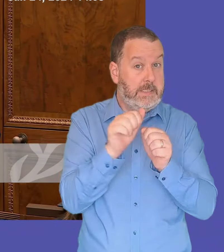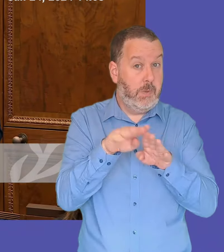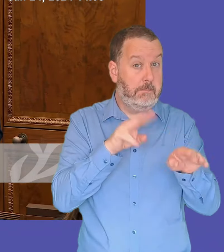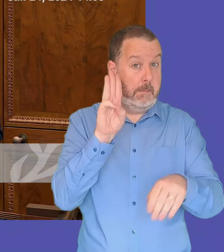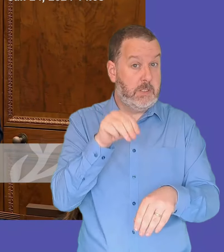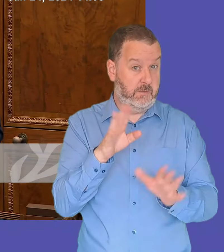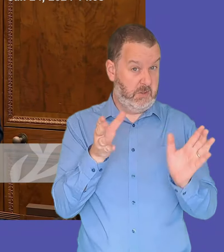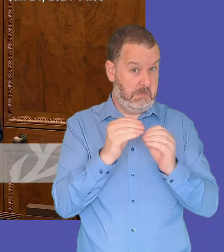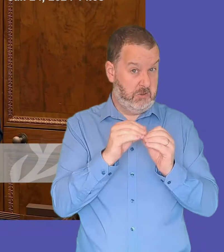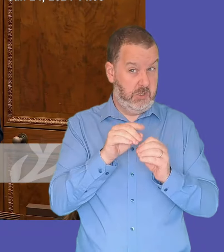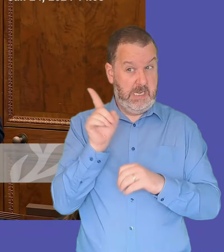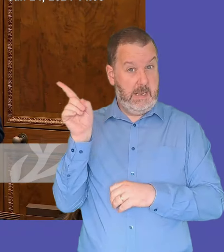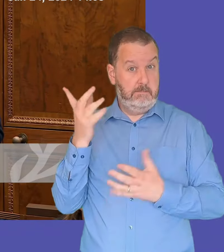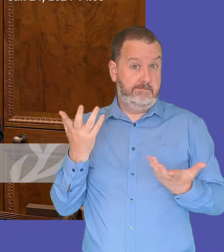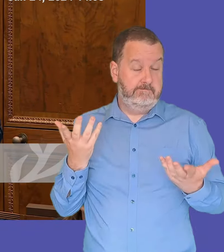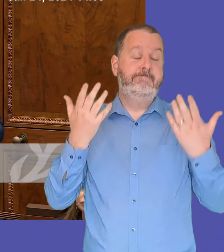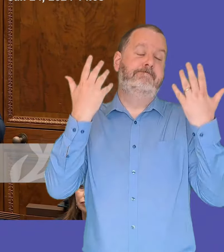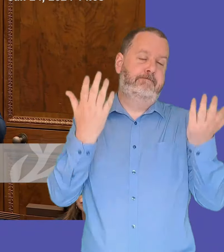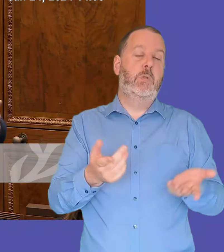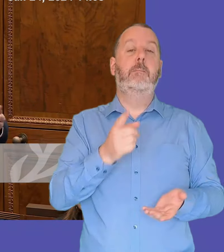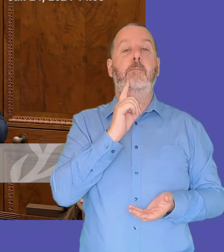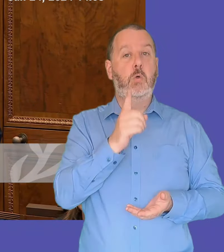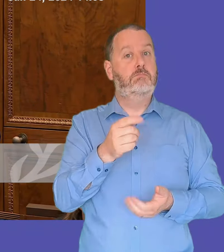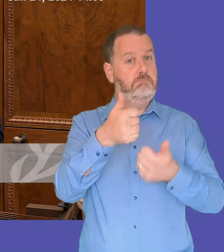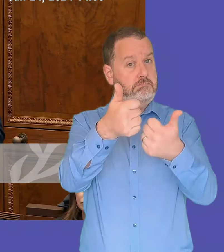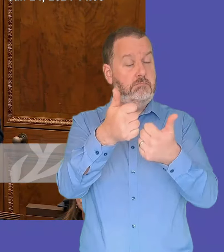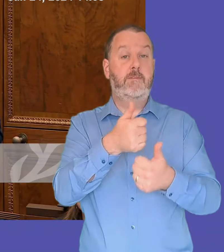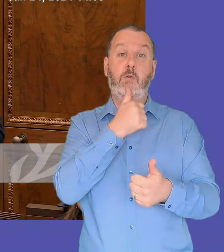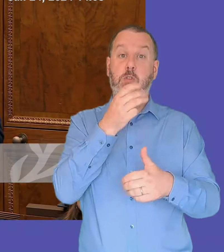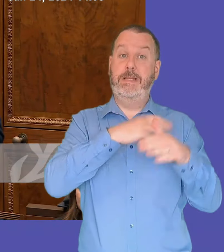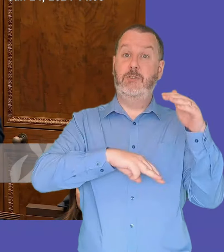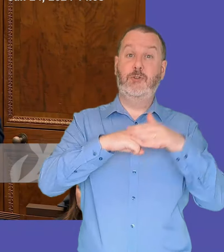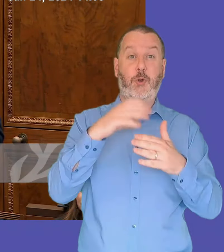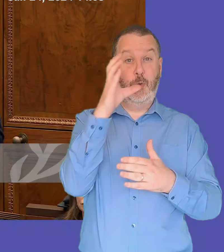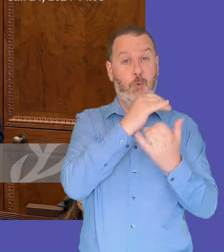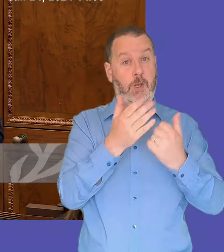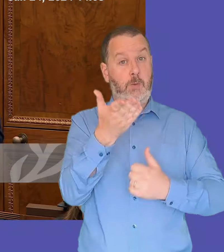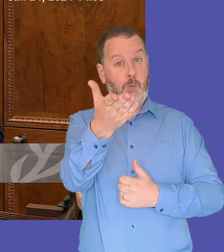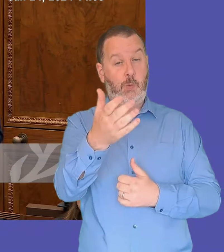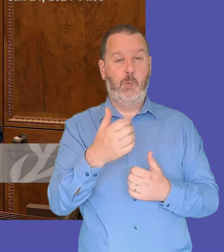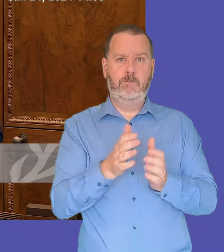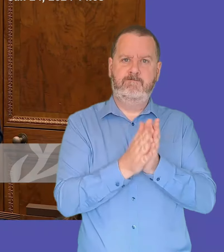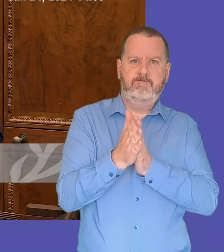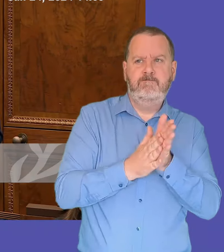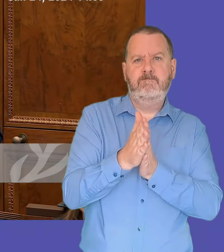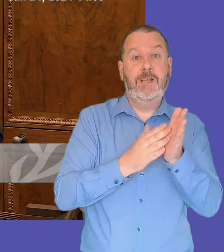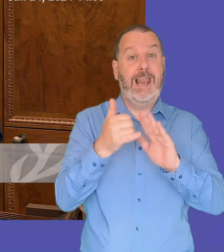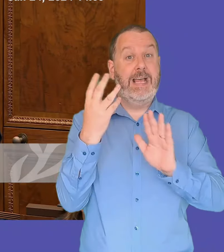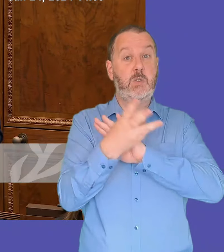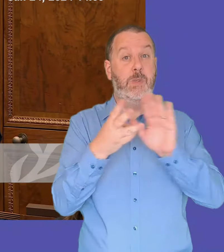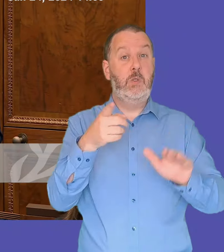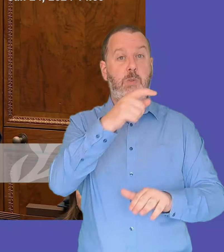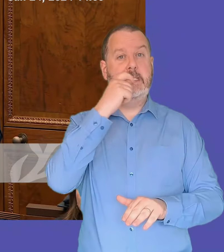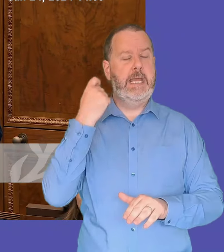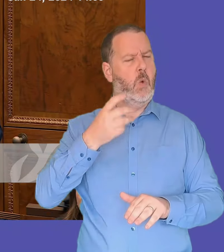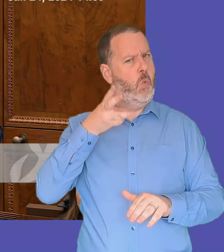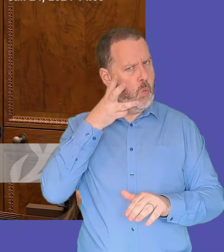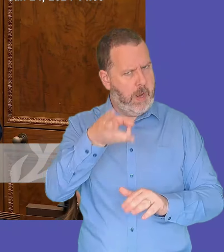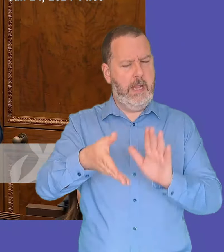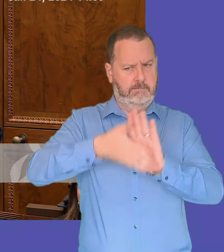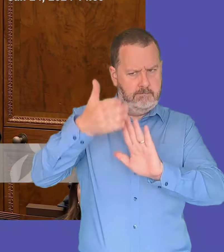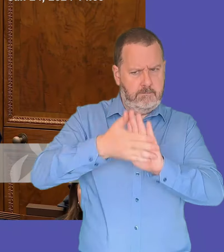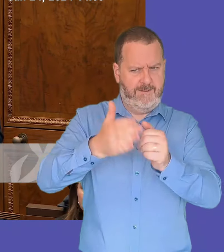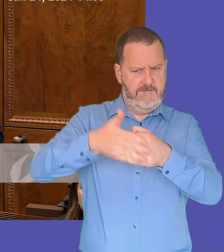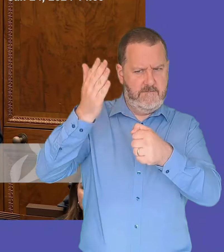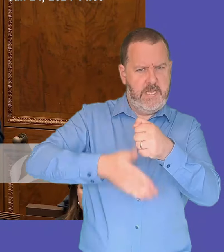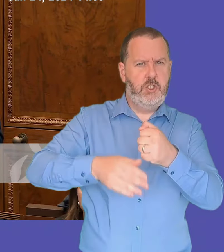welcome uh the first minister's commitment last week that casement will be built on her watch and while